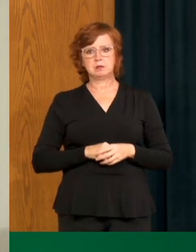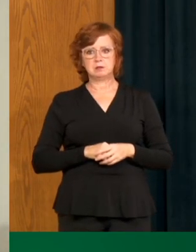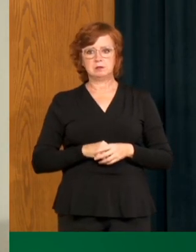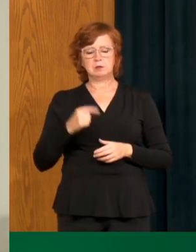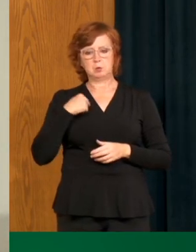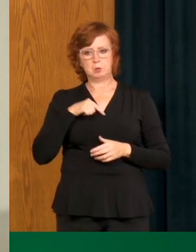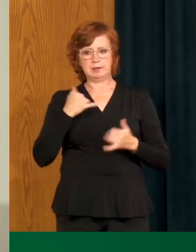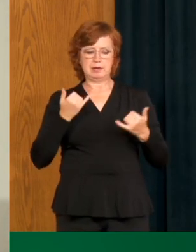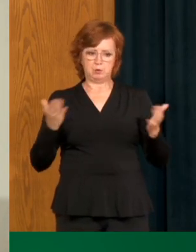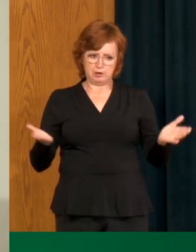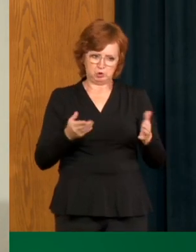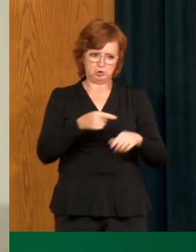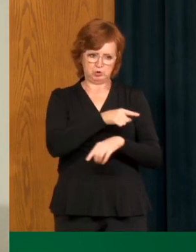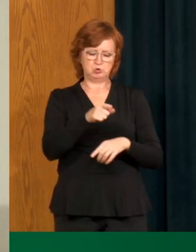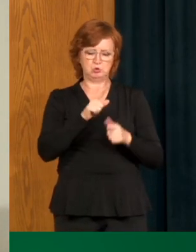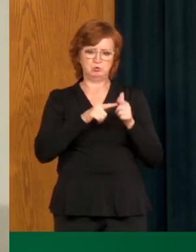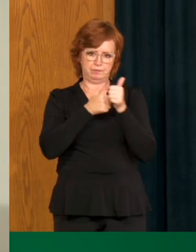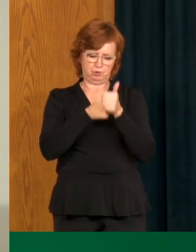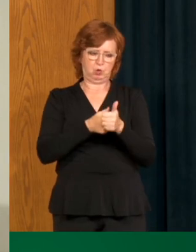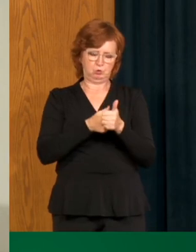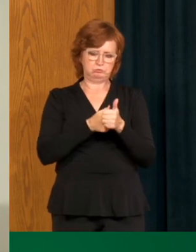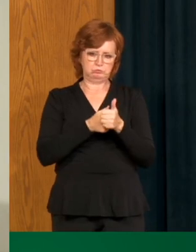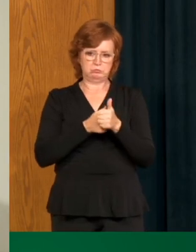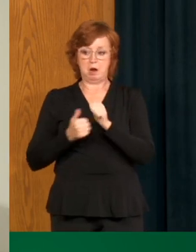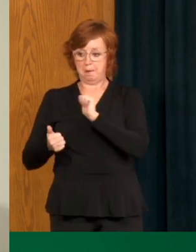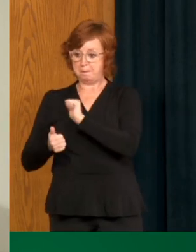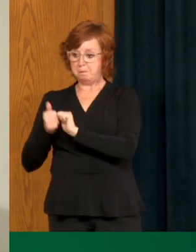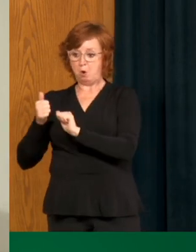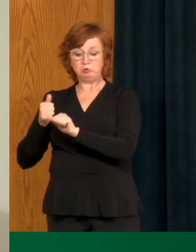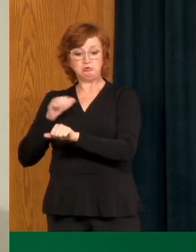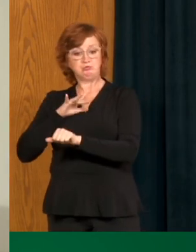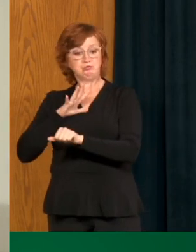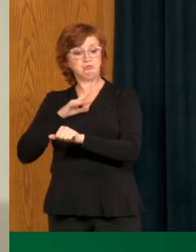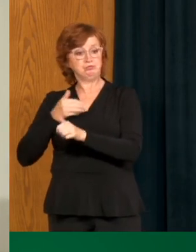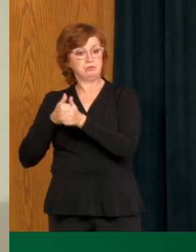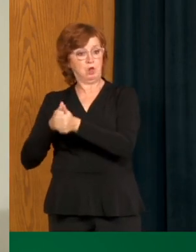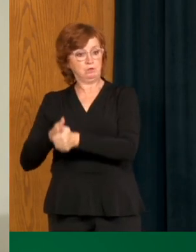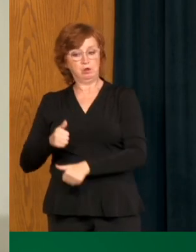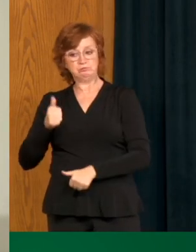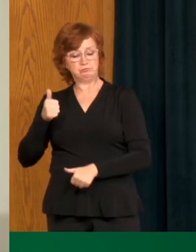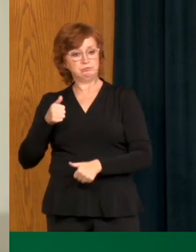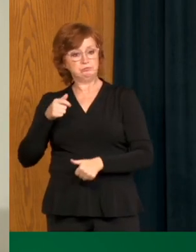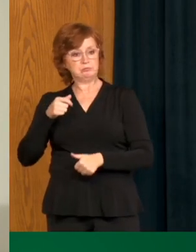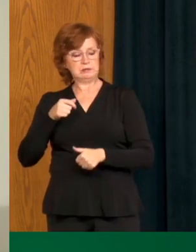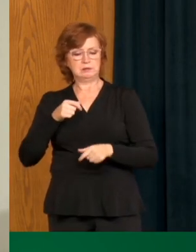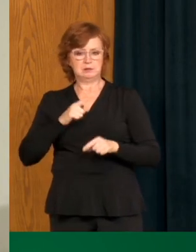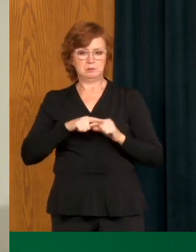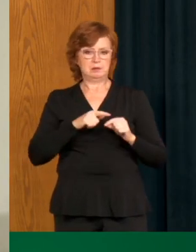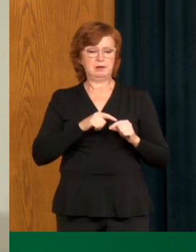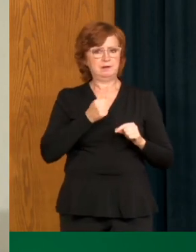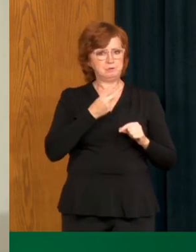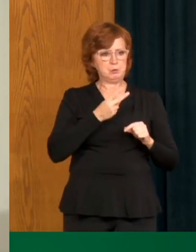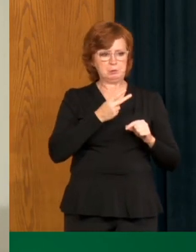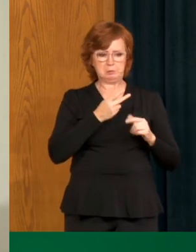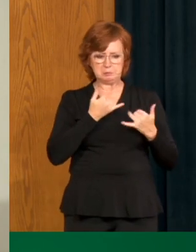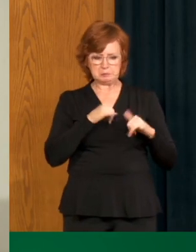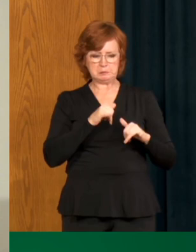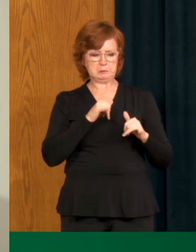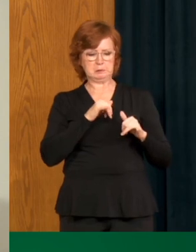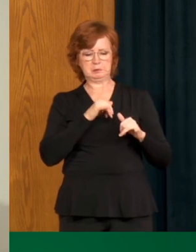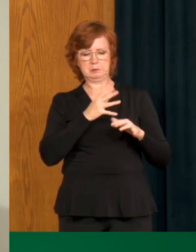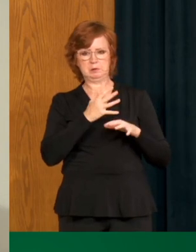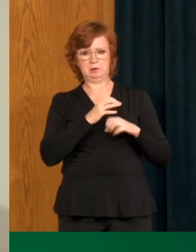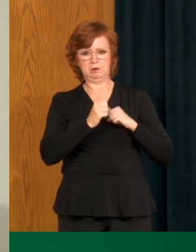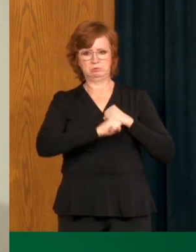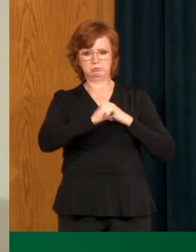one of these communities. And we are getting that in the majority of cases, but we've never precluded either that we wouldn't, uh, have to take further steps if they're